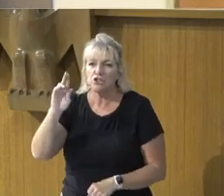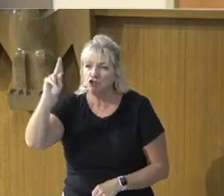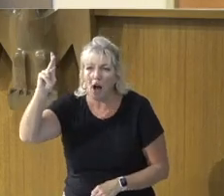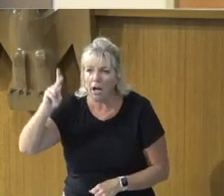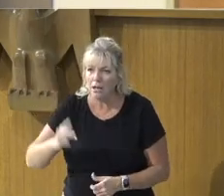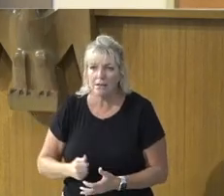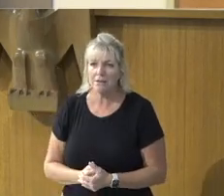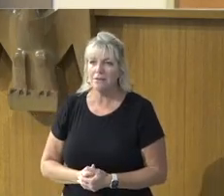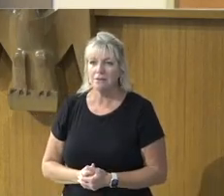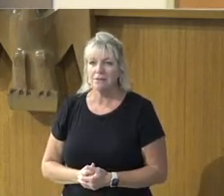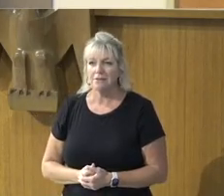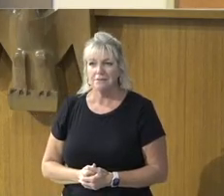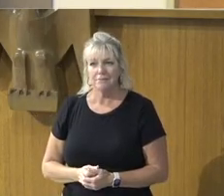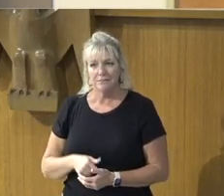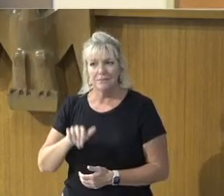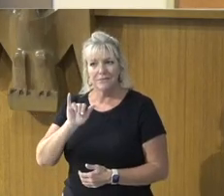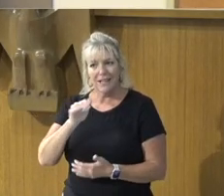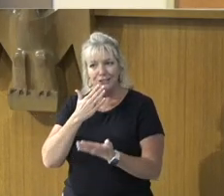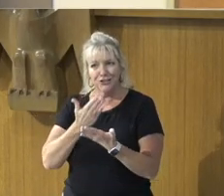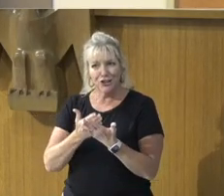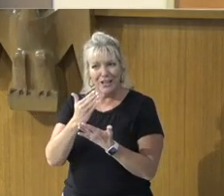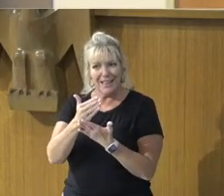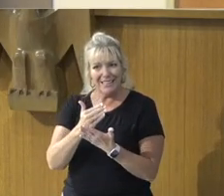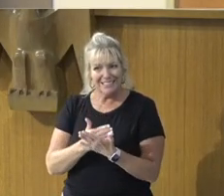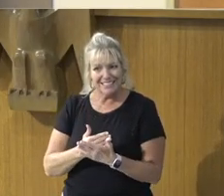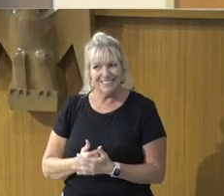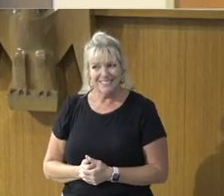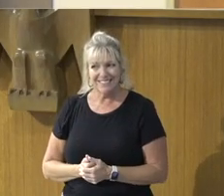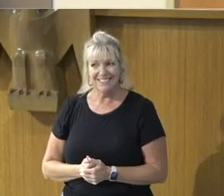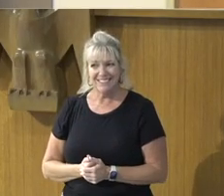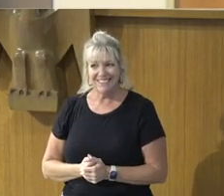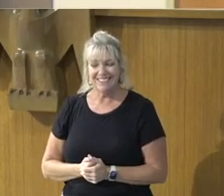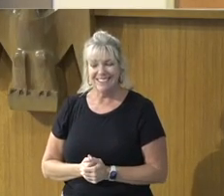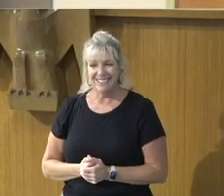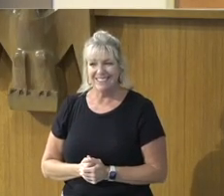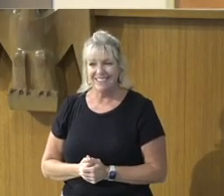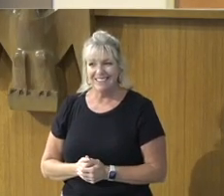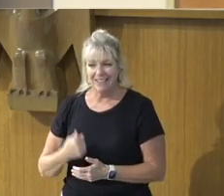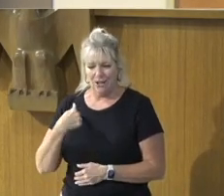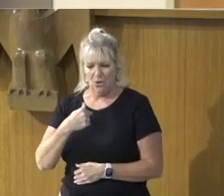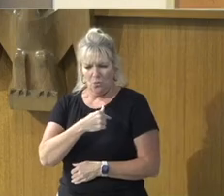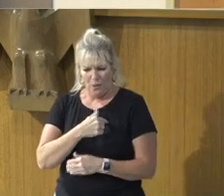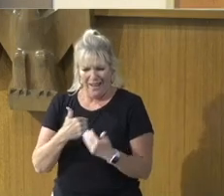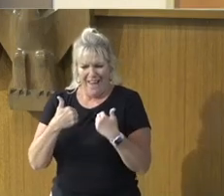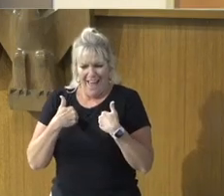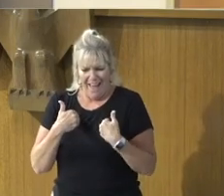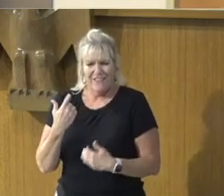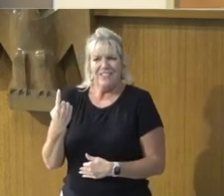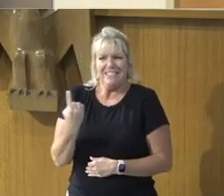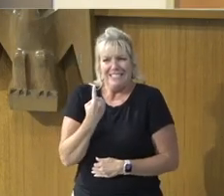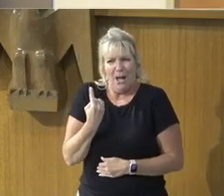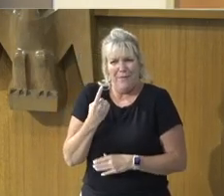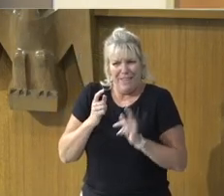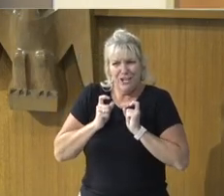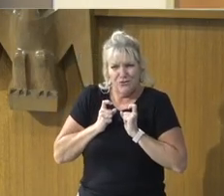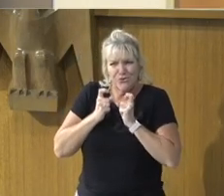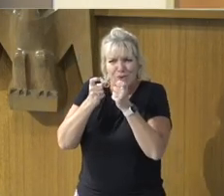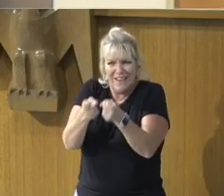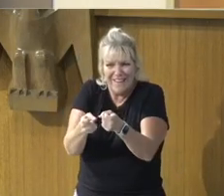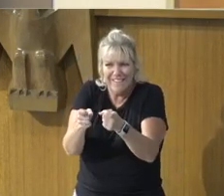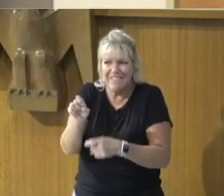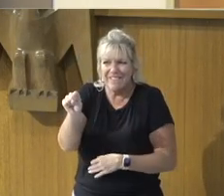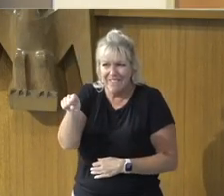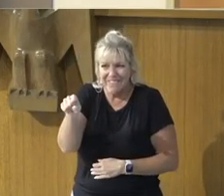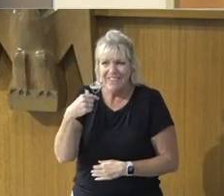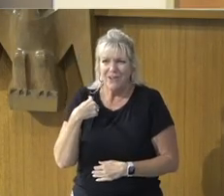There's no lesson in that, When we at last realize, That we do have something, To give in return, That we have the love,